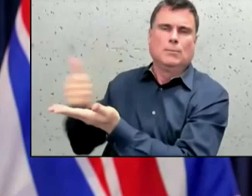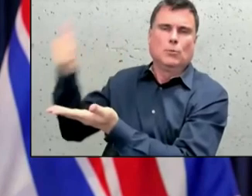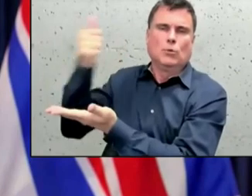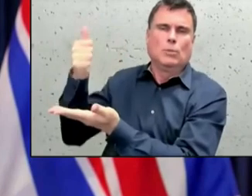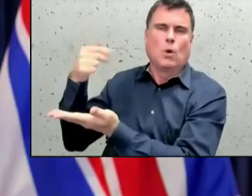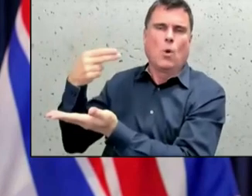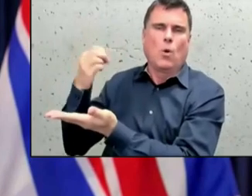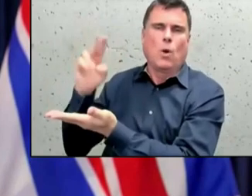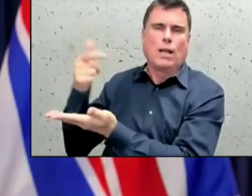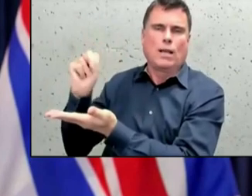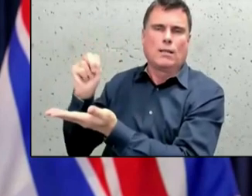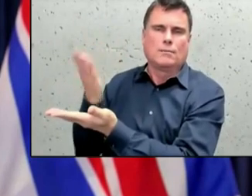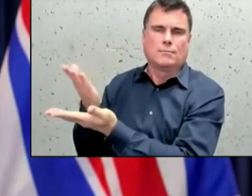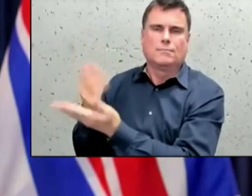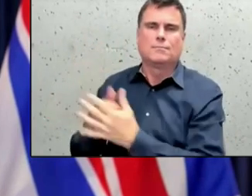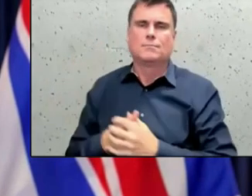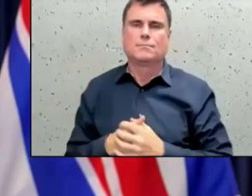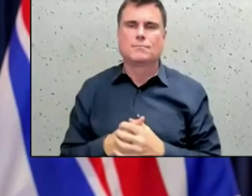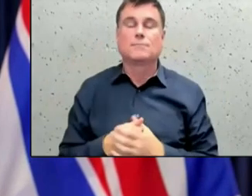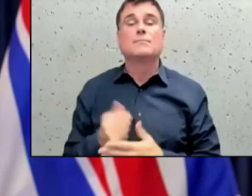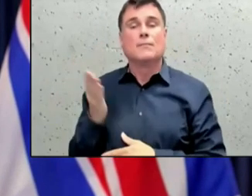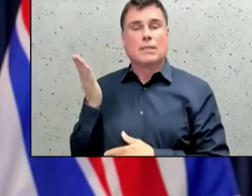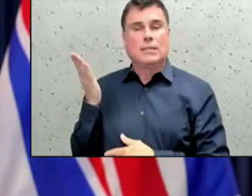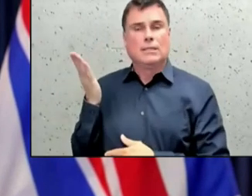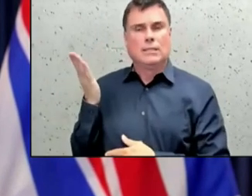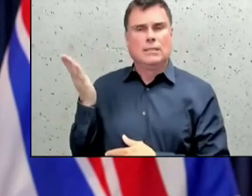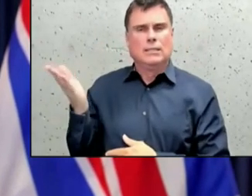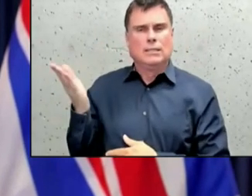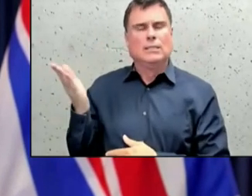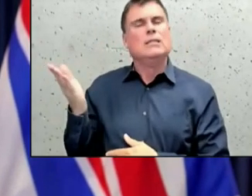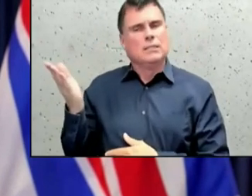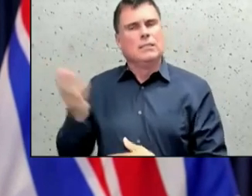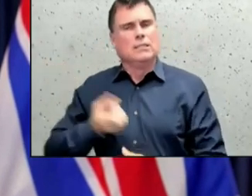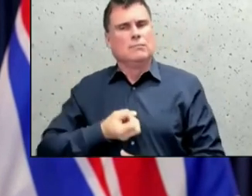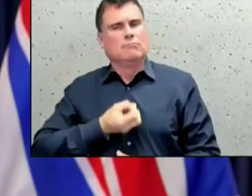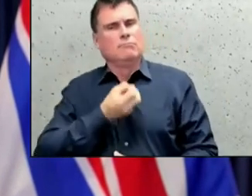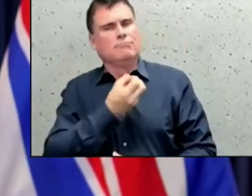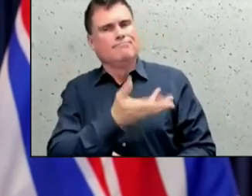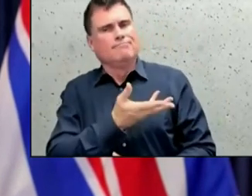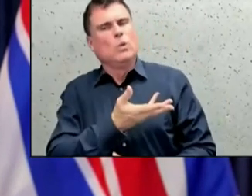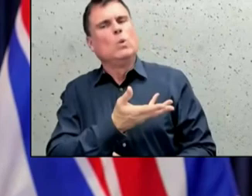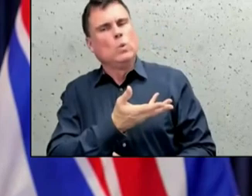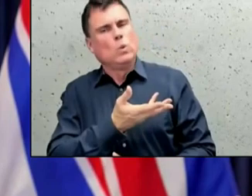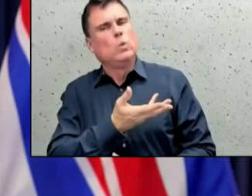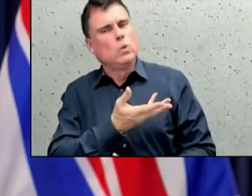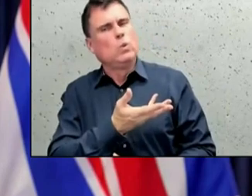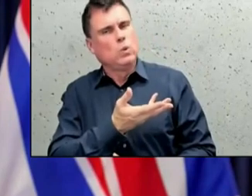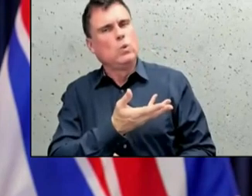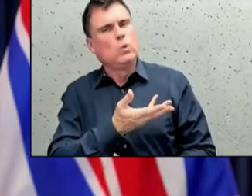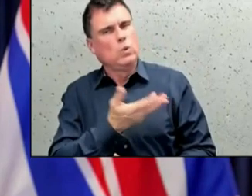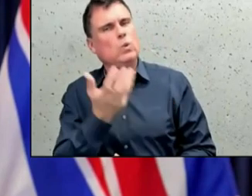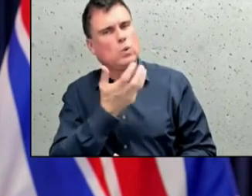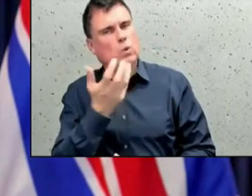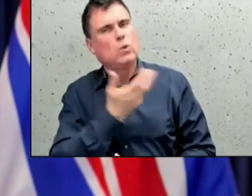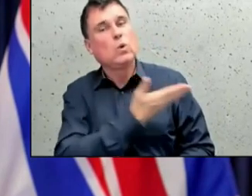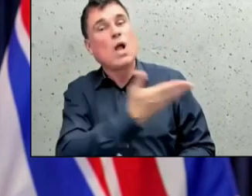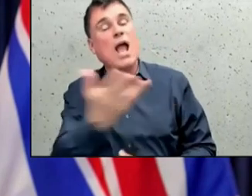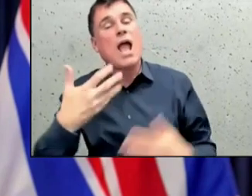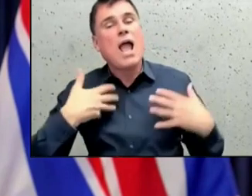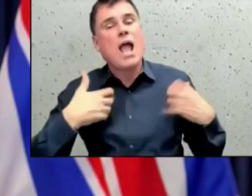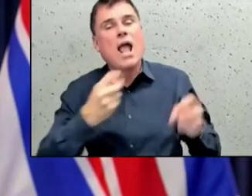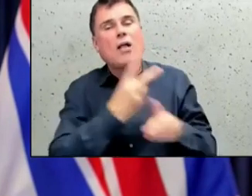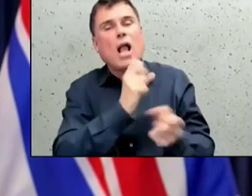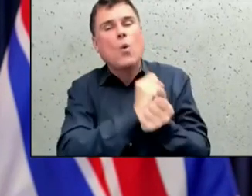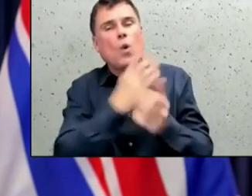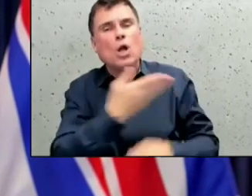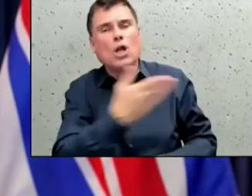his appreciation of the extraordinary work of healthcare workers. You know, we did, in the two weeks, I'll be reporting on